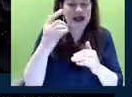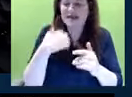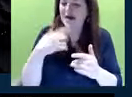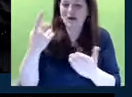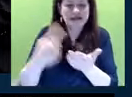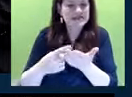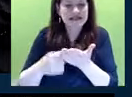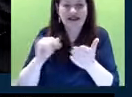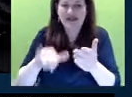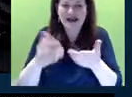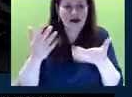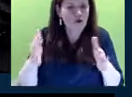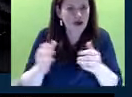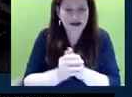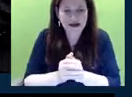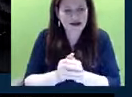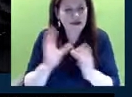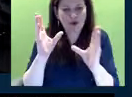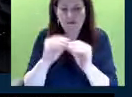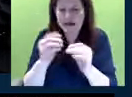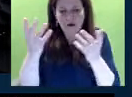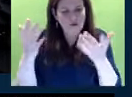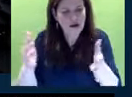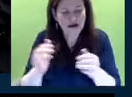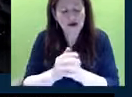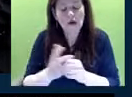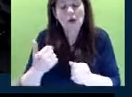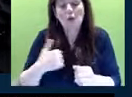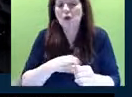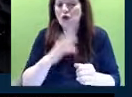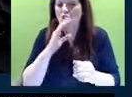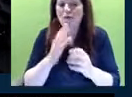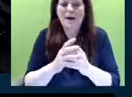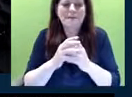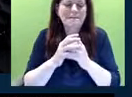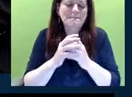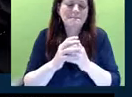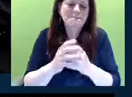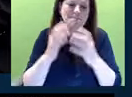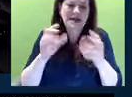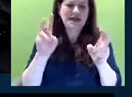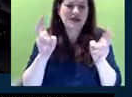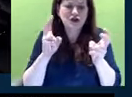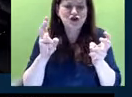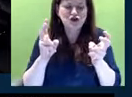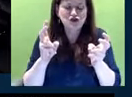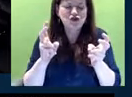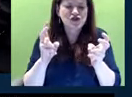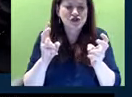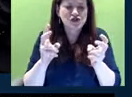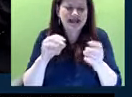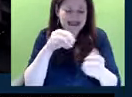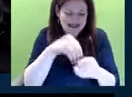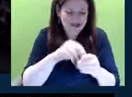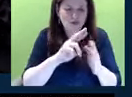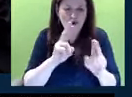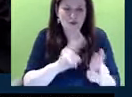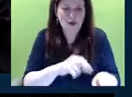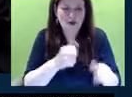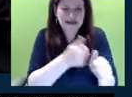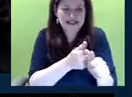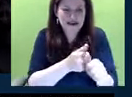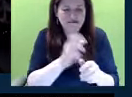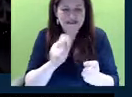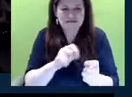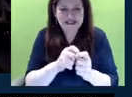those discussions, was already having those meetings. And we were talking about many of the issues that were raised in that report. Specifically, we were talking about the